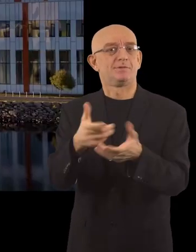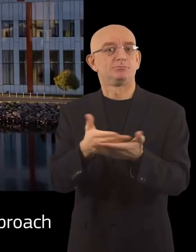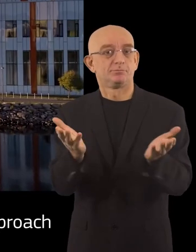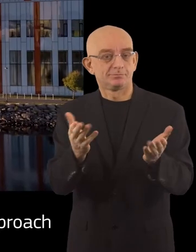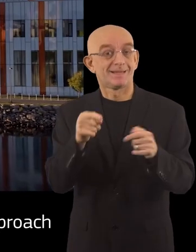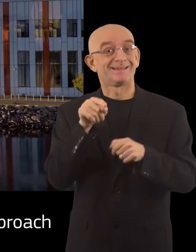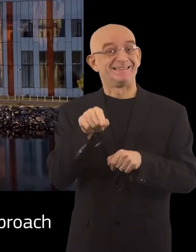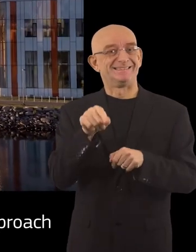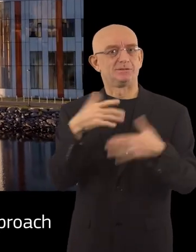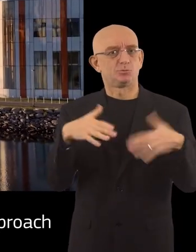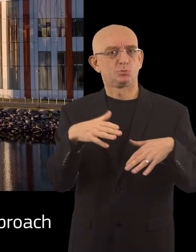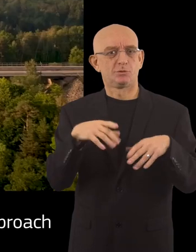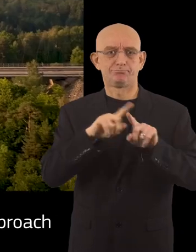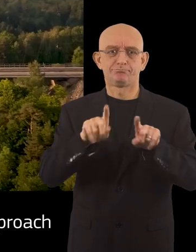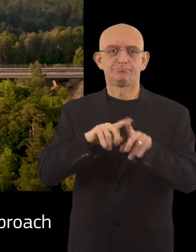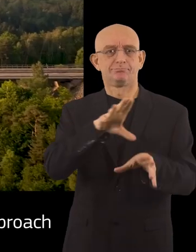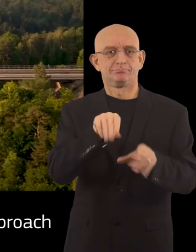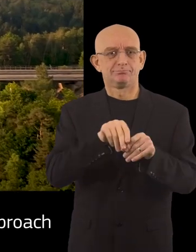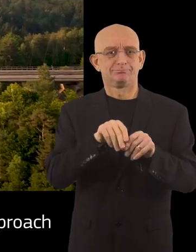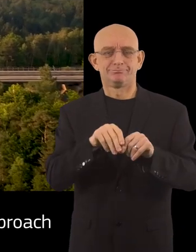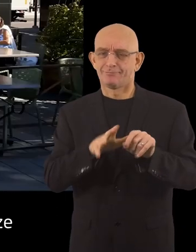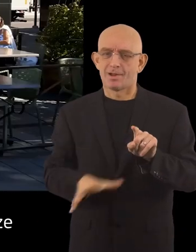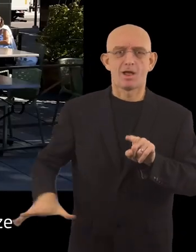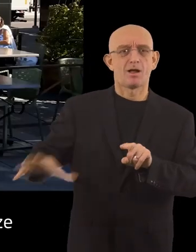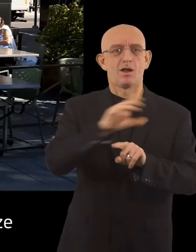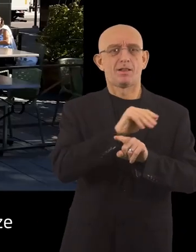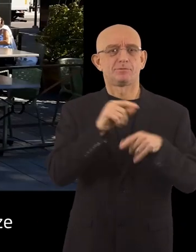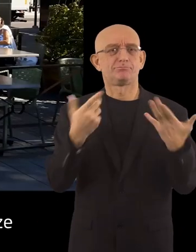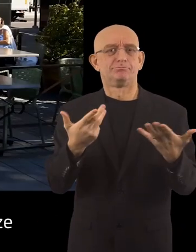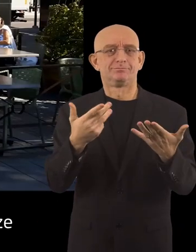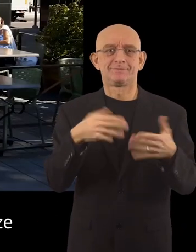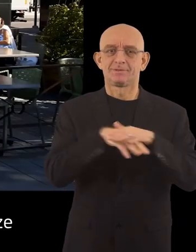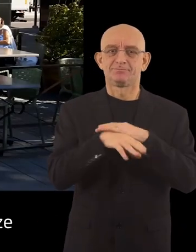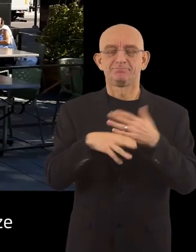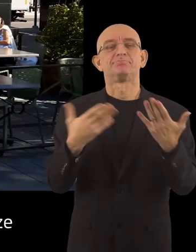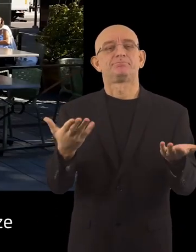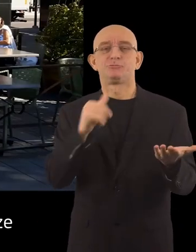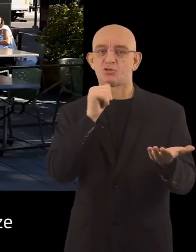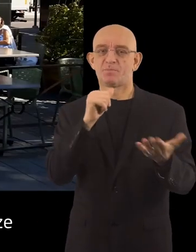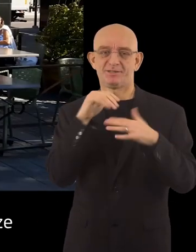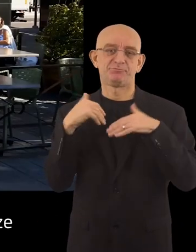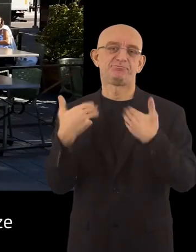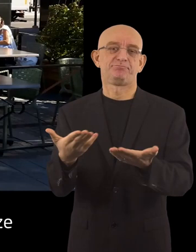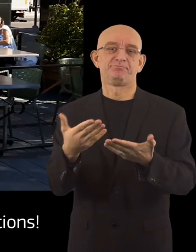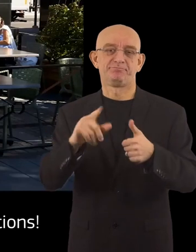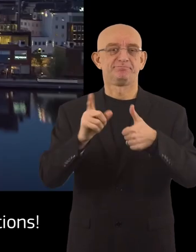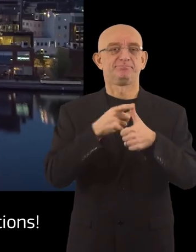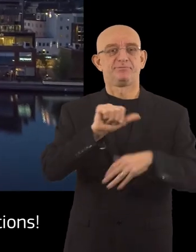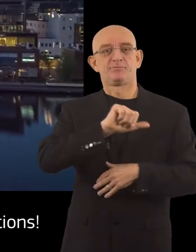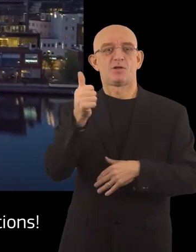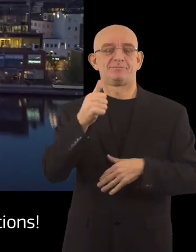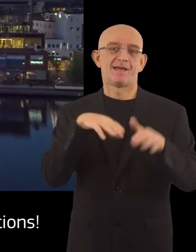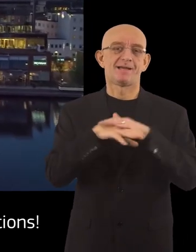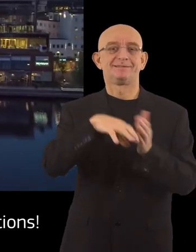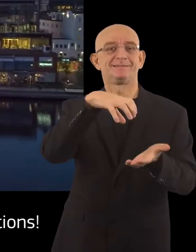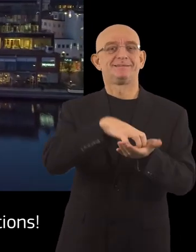For its inclusive and universal bottom-up approach to accessibility, Jönköping wins first prize in the Access